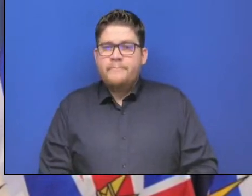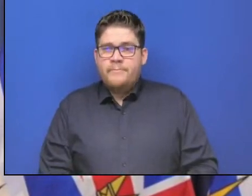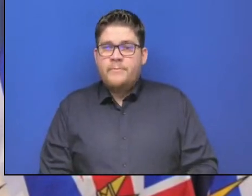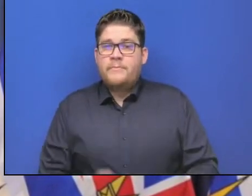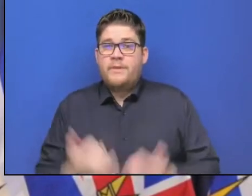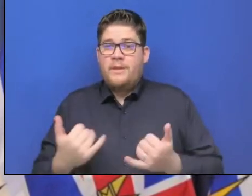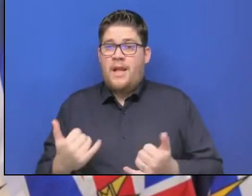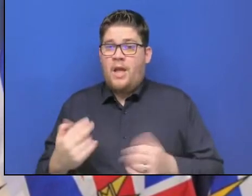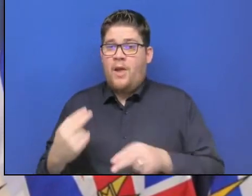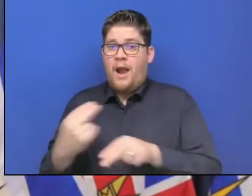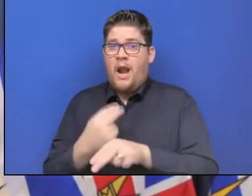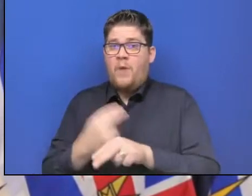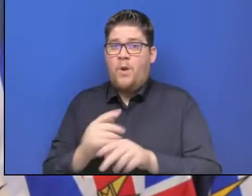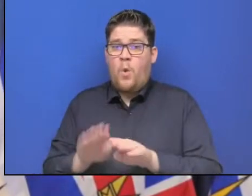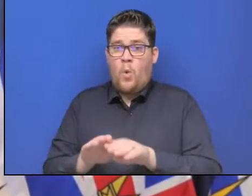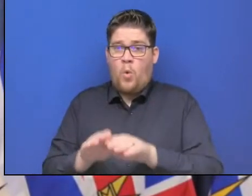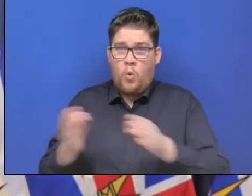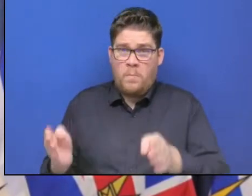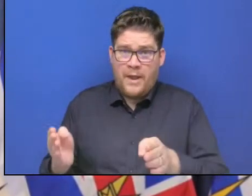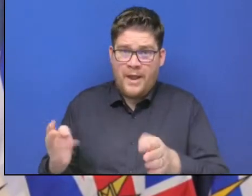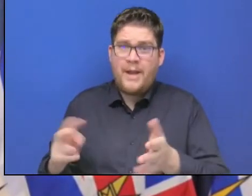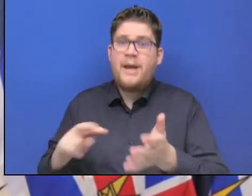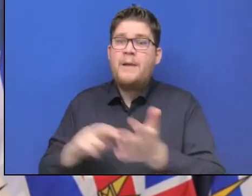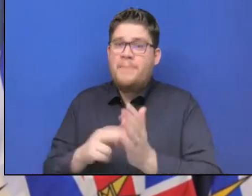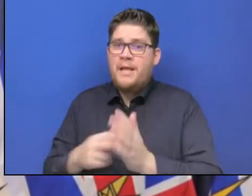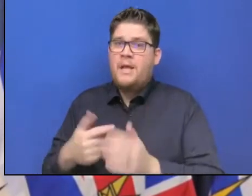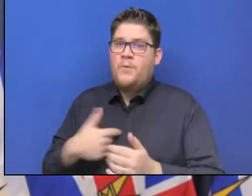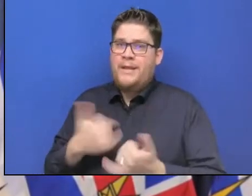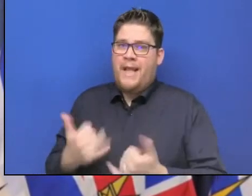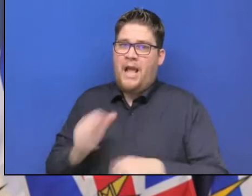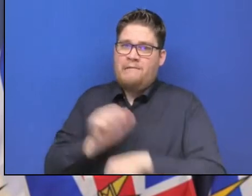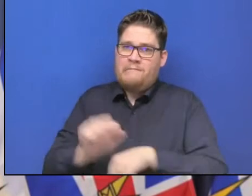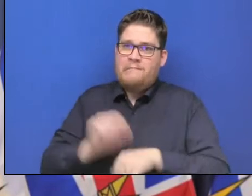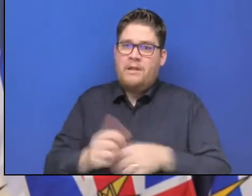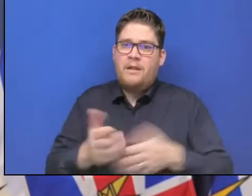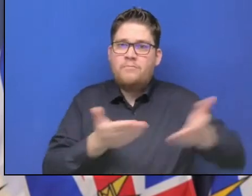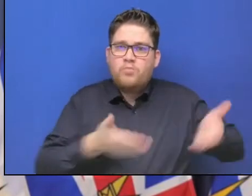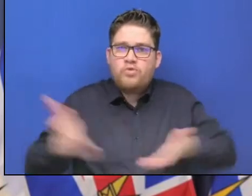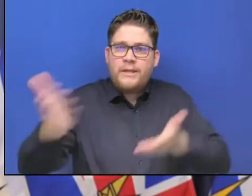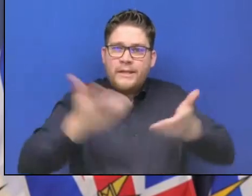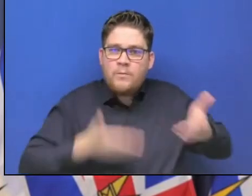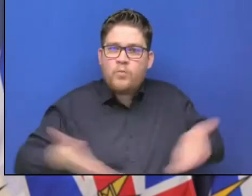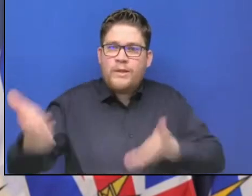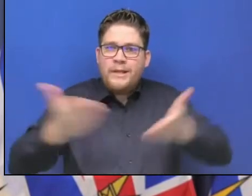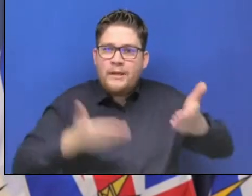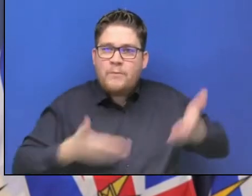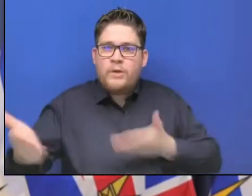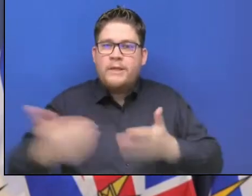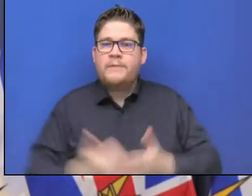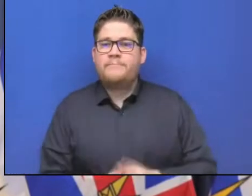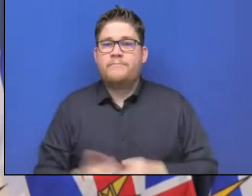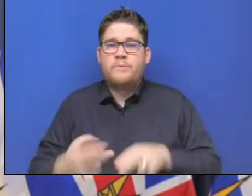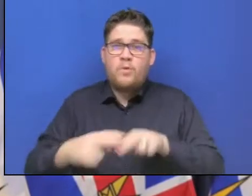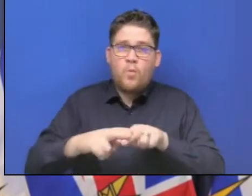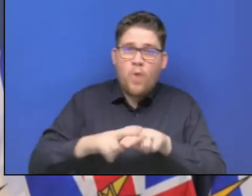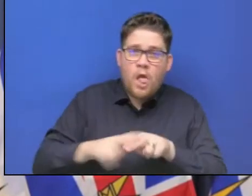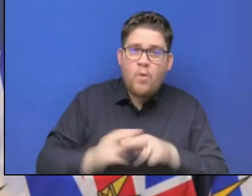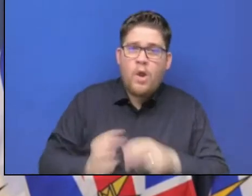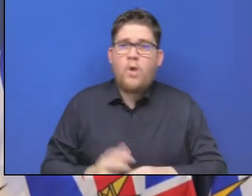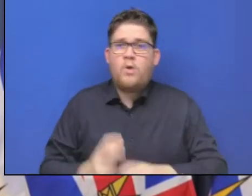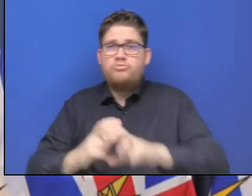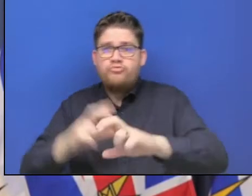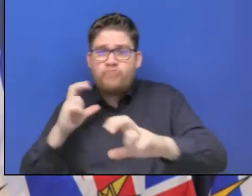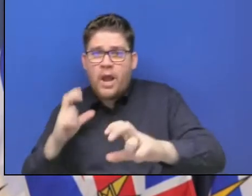get at the bottleneck of goods that were stalled while highways were closed and railways were closed. So CP reopening